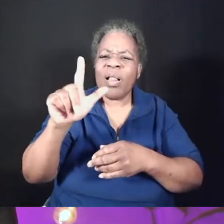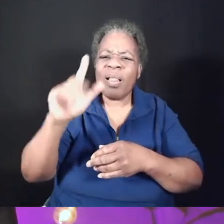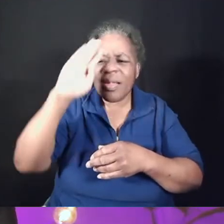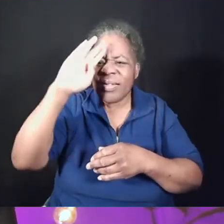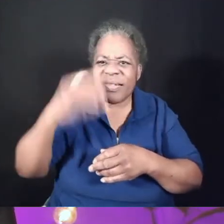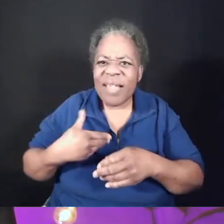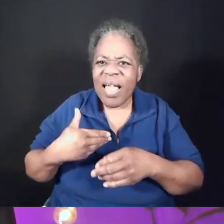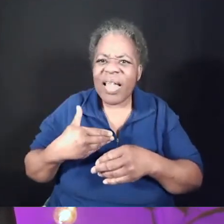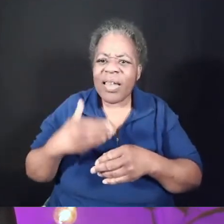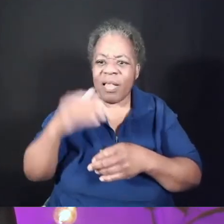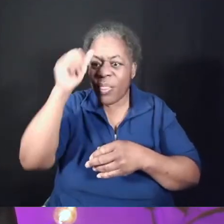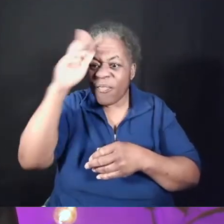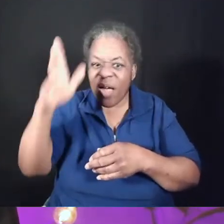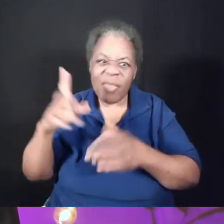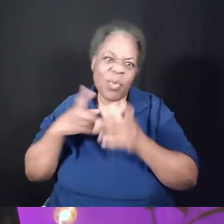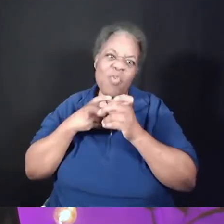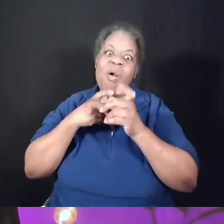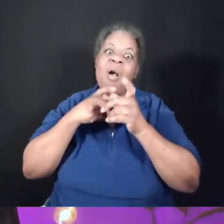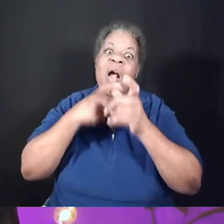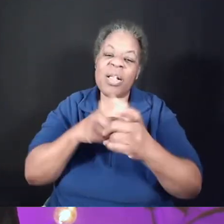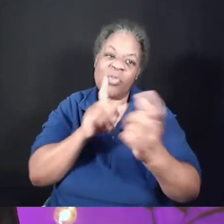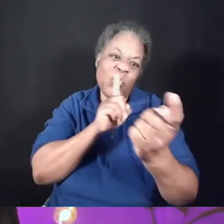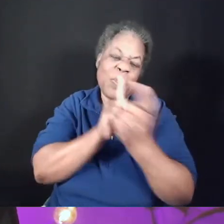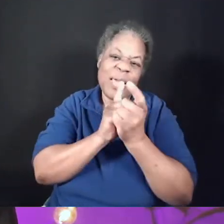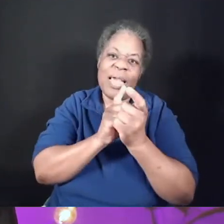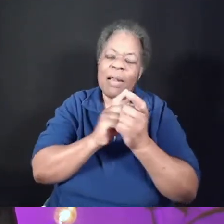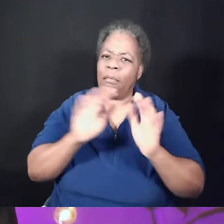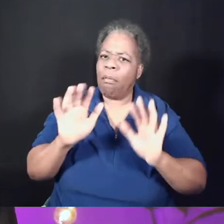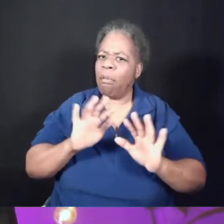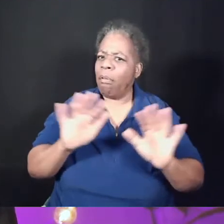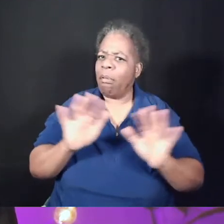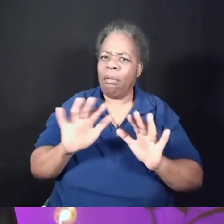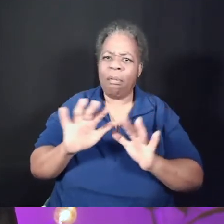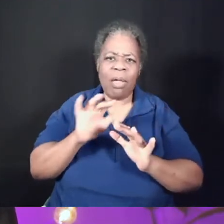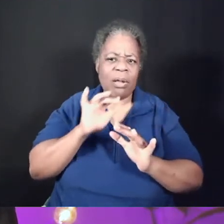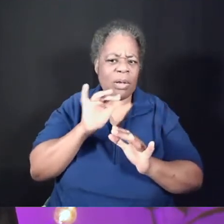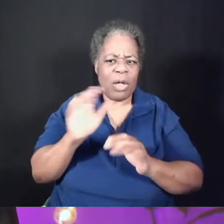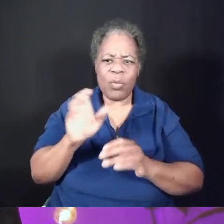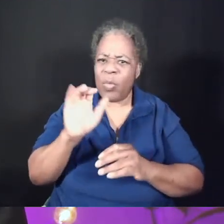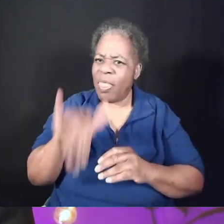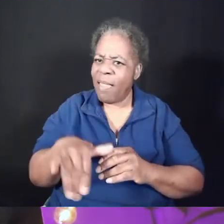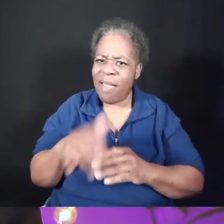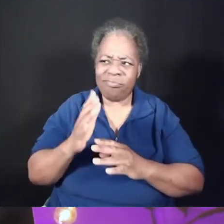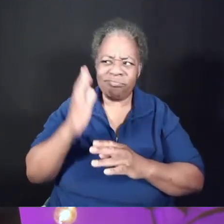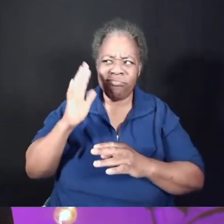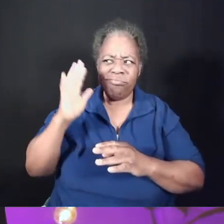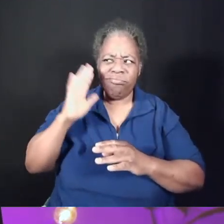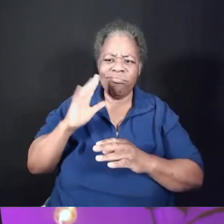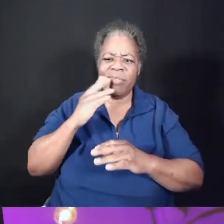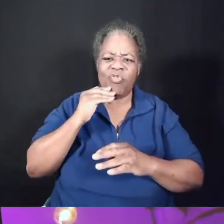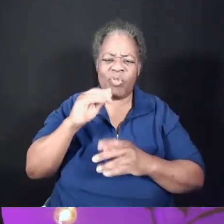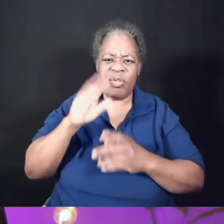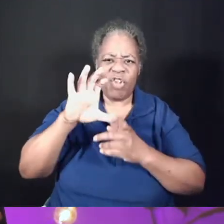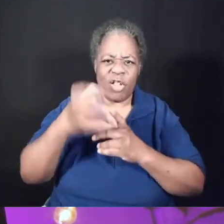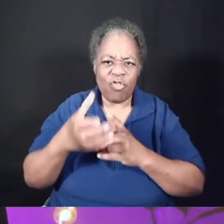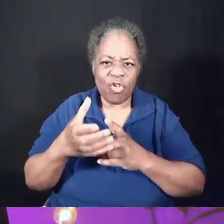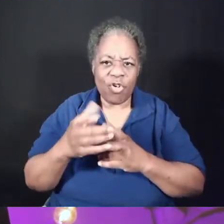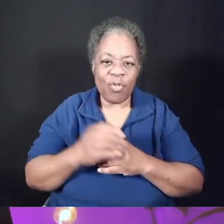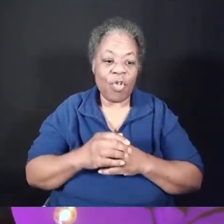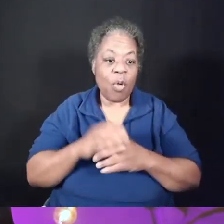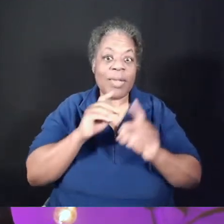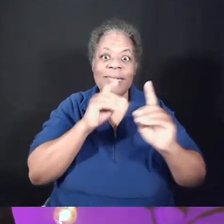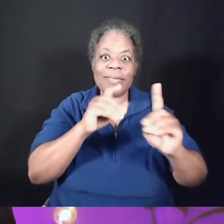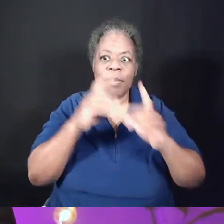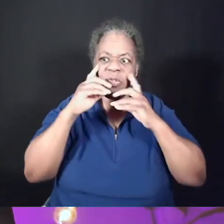decorum. You he doesn't wash feet. Others wash his feet. So the disciples, they're shocked and they're confused.